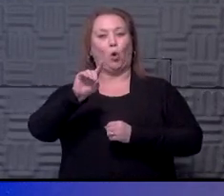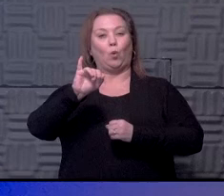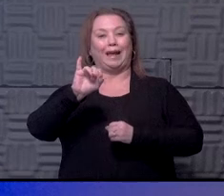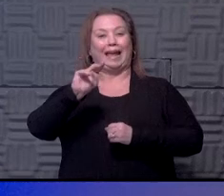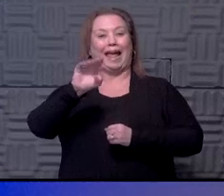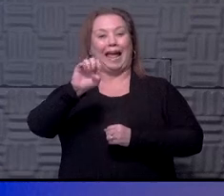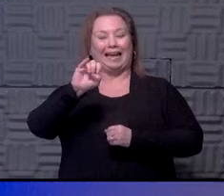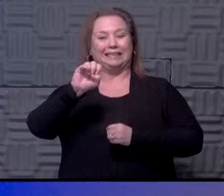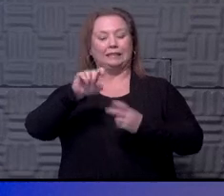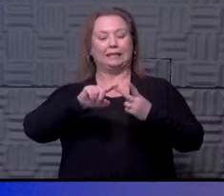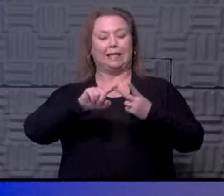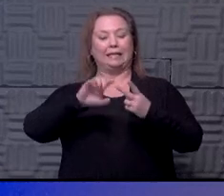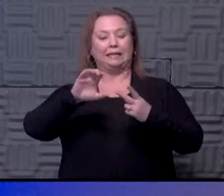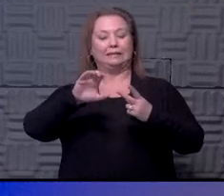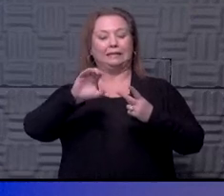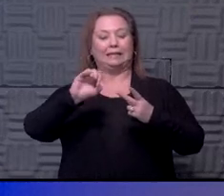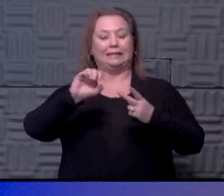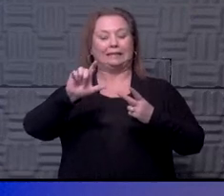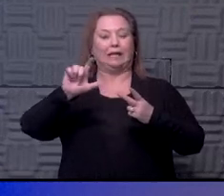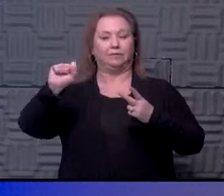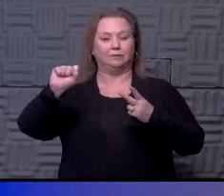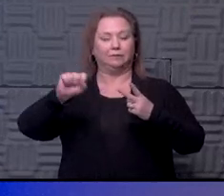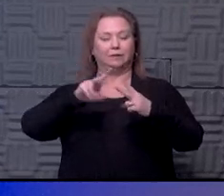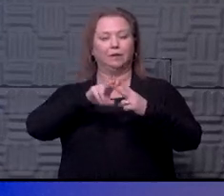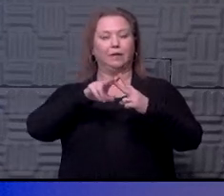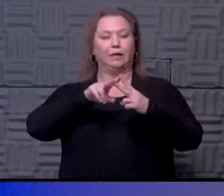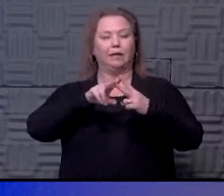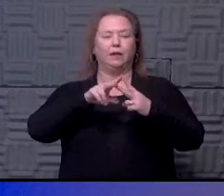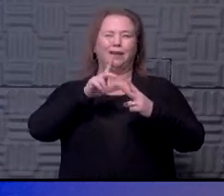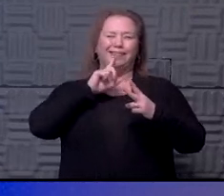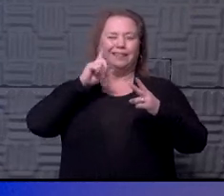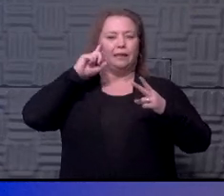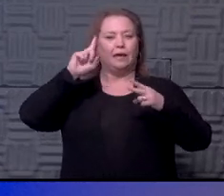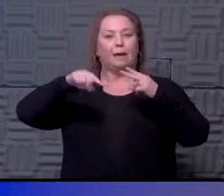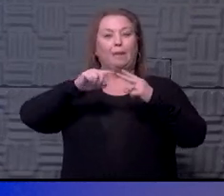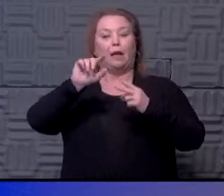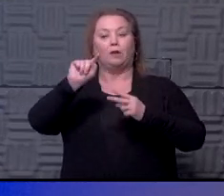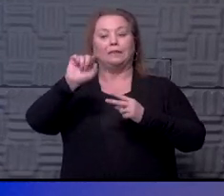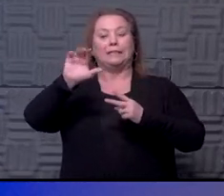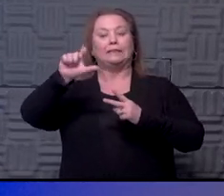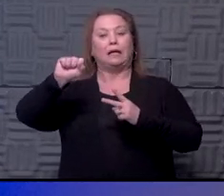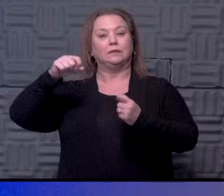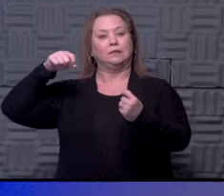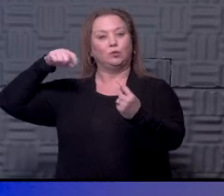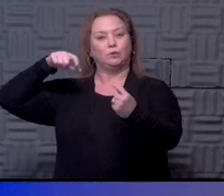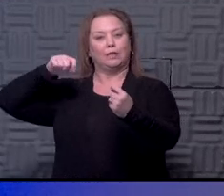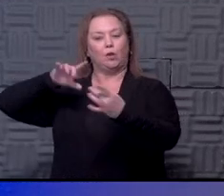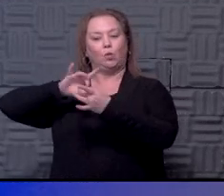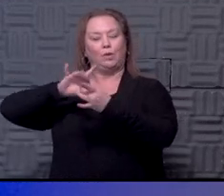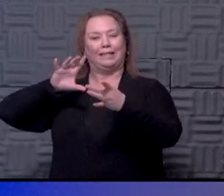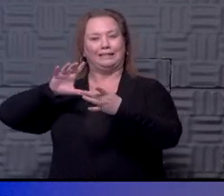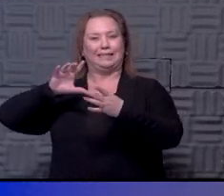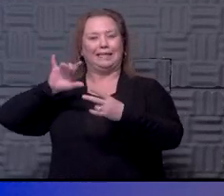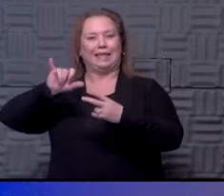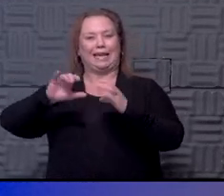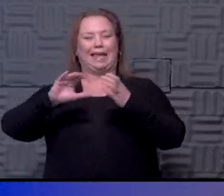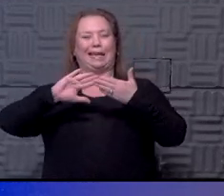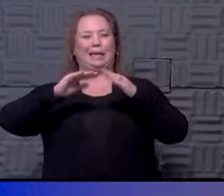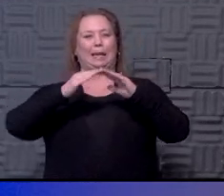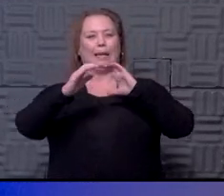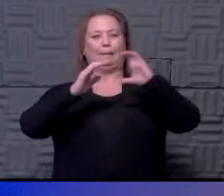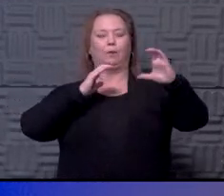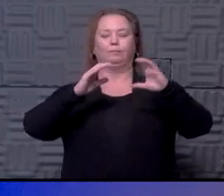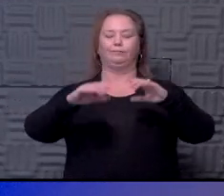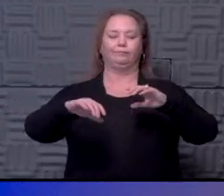then CD8 cells. T cells generally, the way to think about it is either cell signaling, so releasing of cytokines and communication